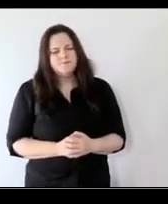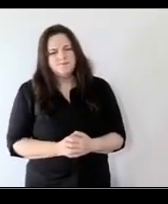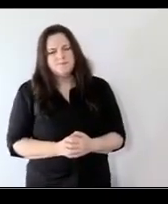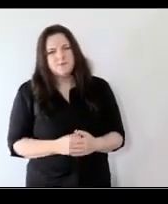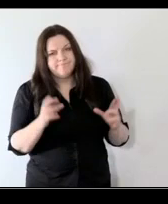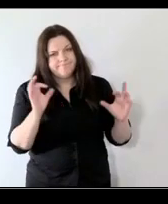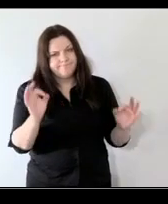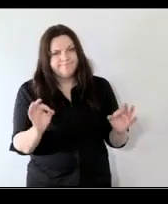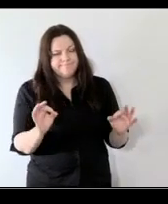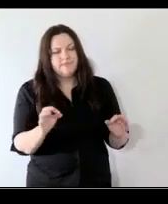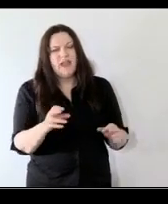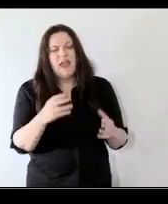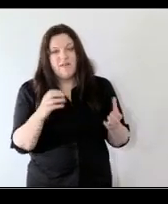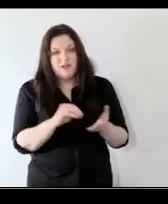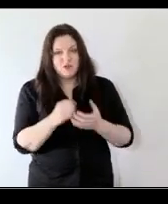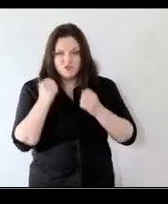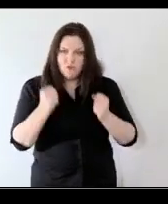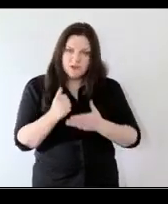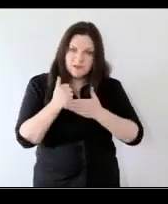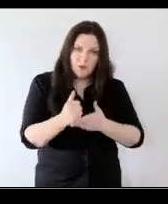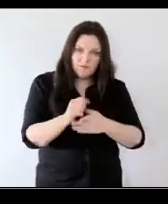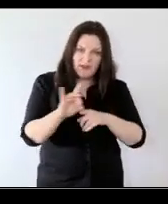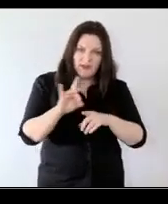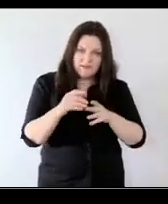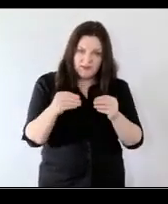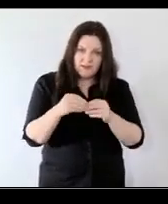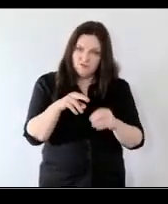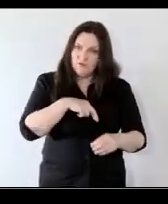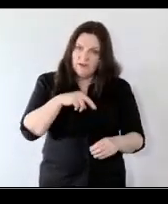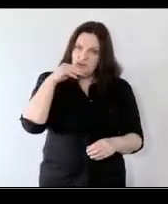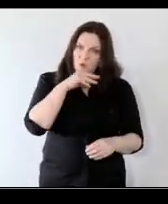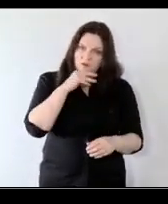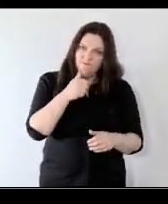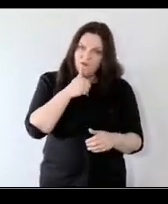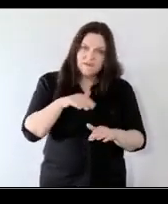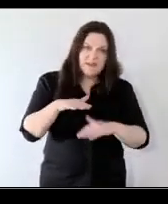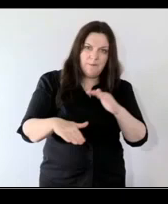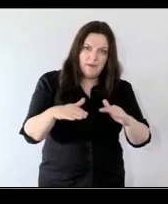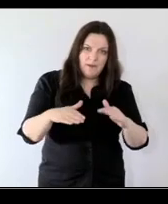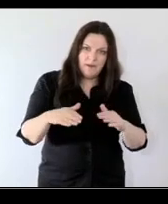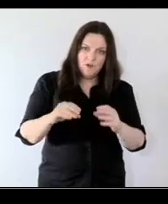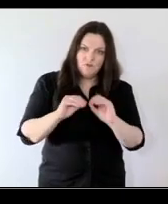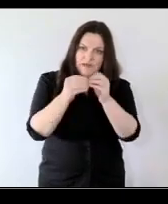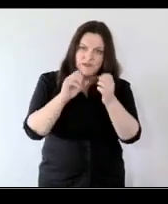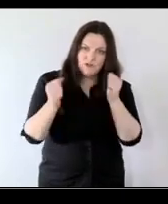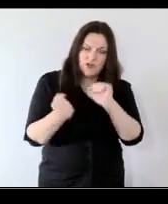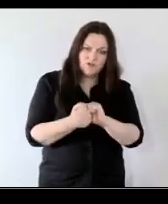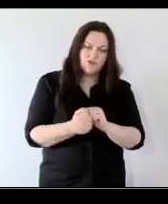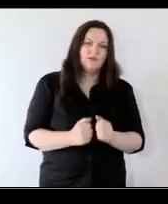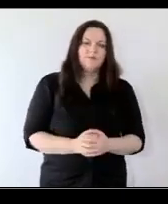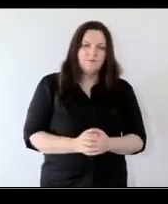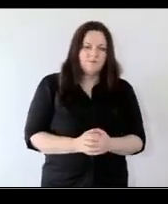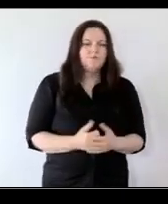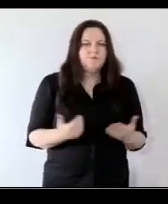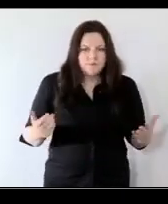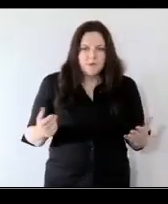um strong support for that kind of thing is a necessary first step i think in in in creating the change but